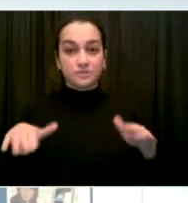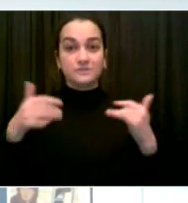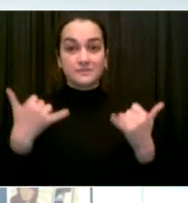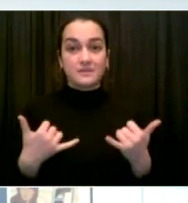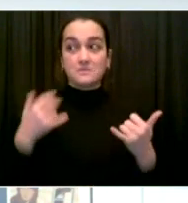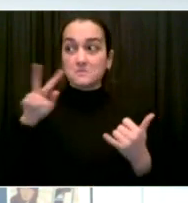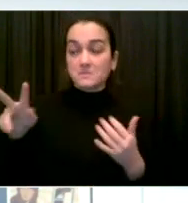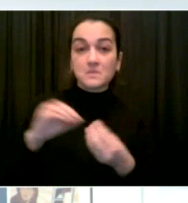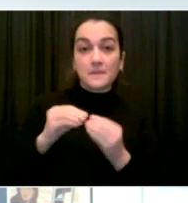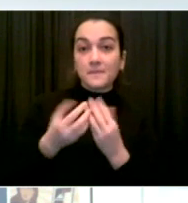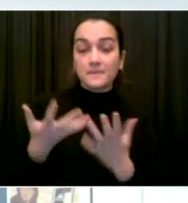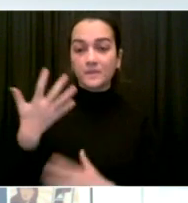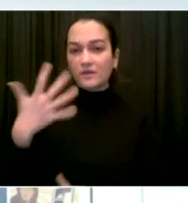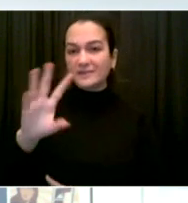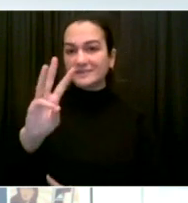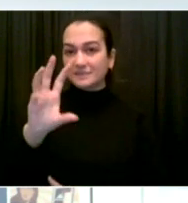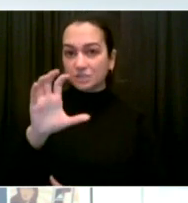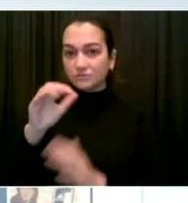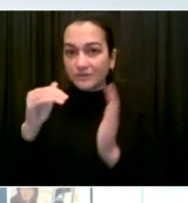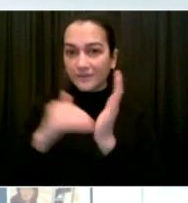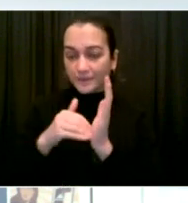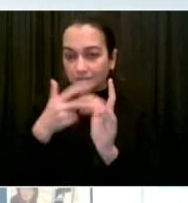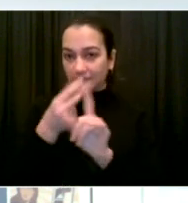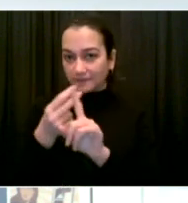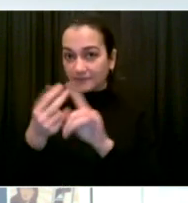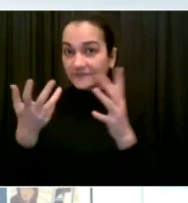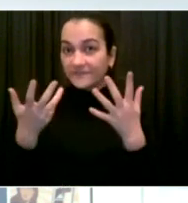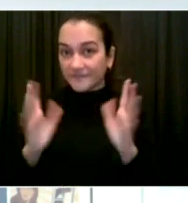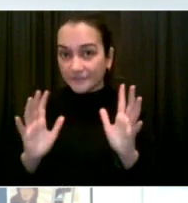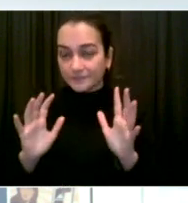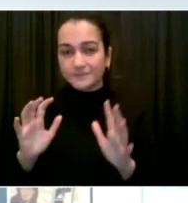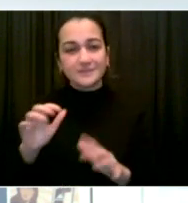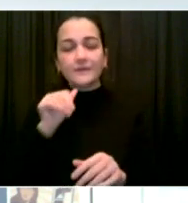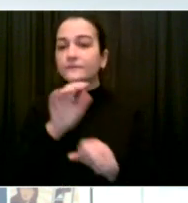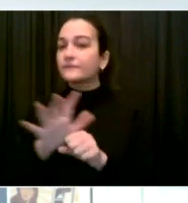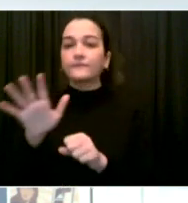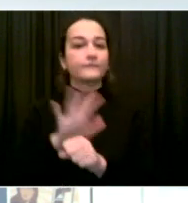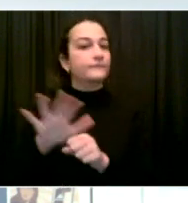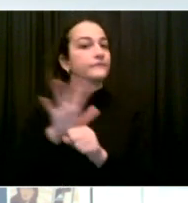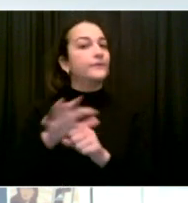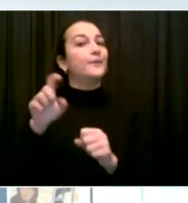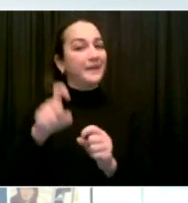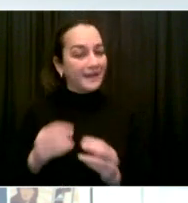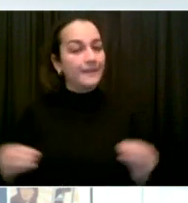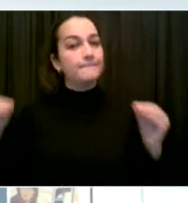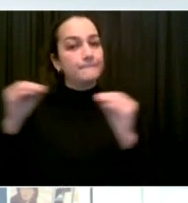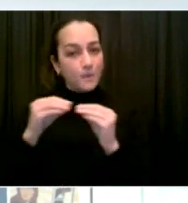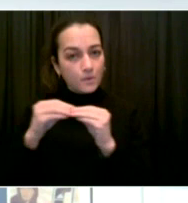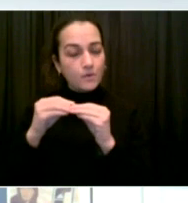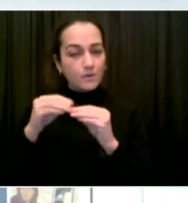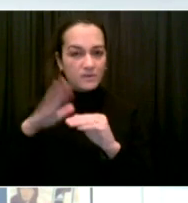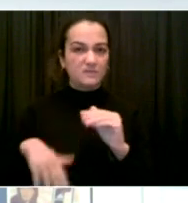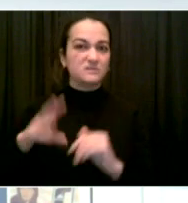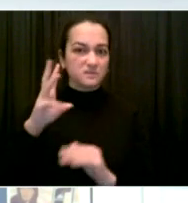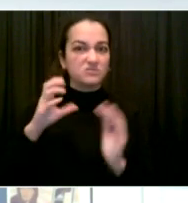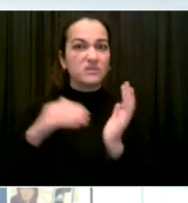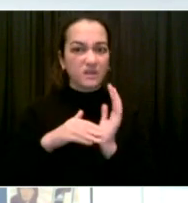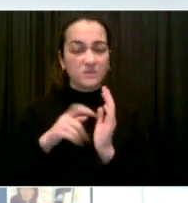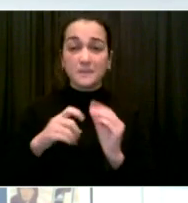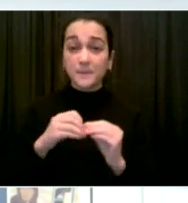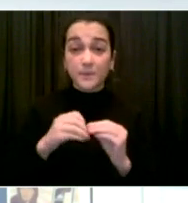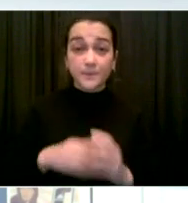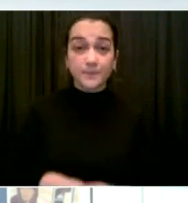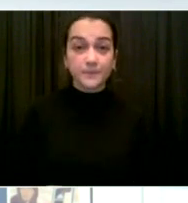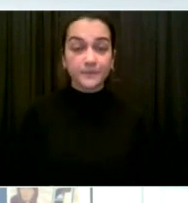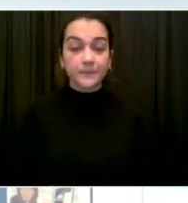dose already, but we're going to make even more concerted efforts, particularly for 5 to 11 year olds. So the bottom